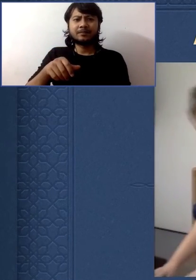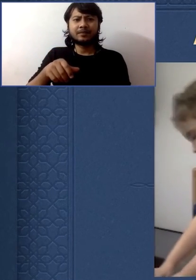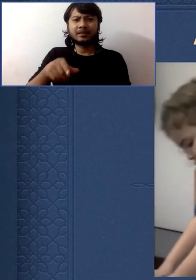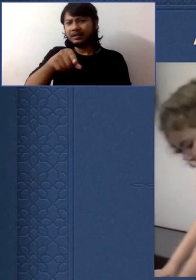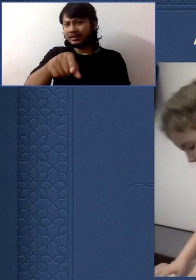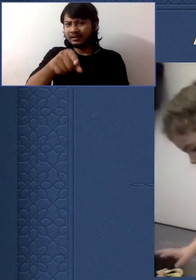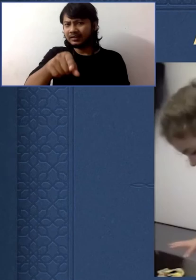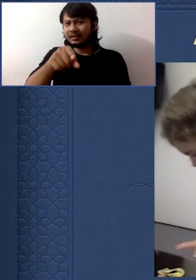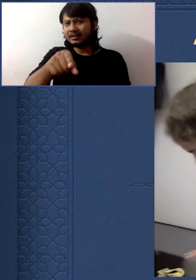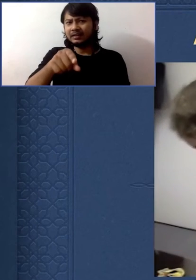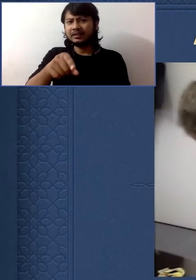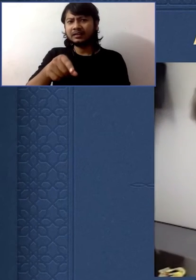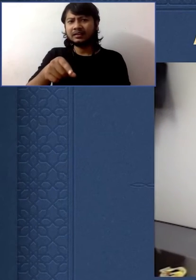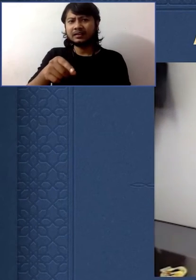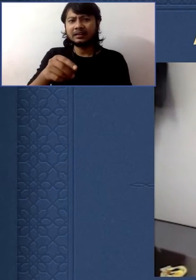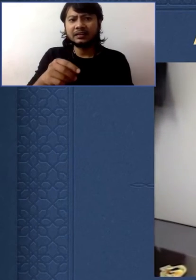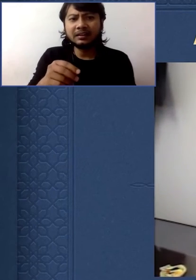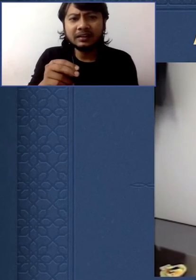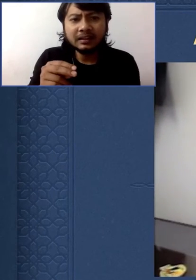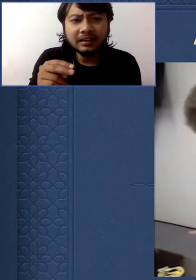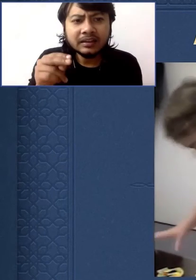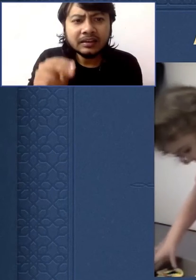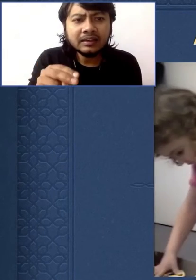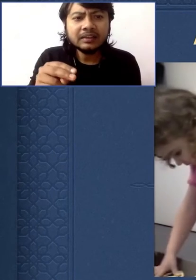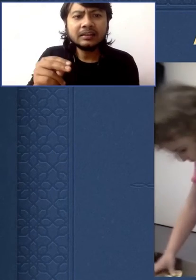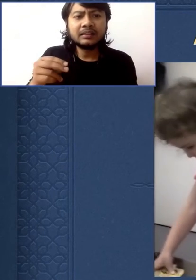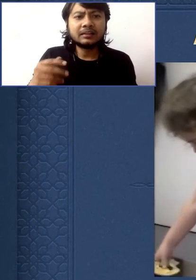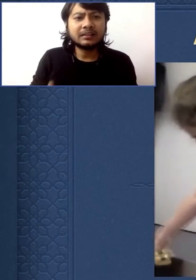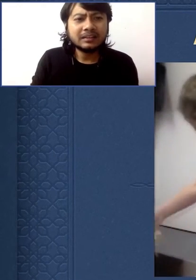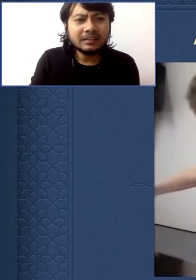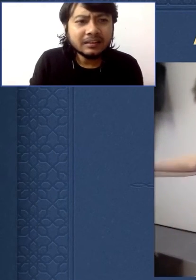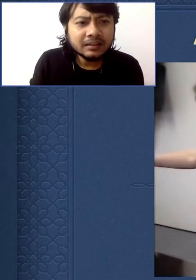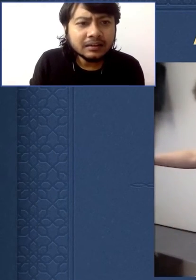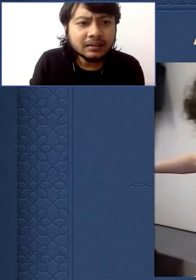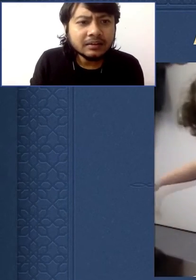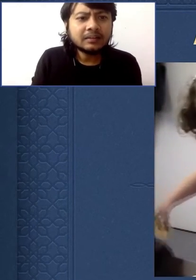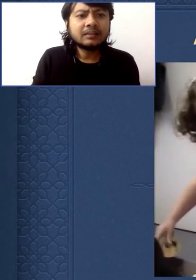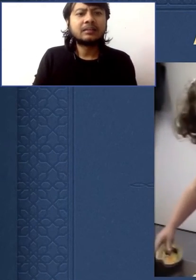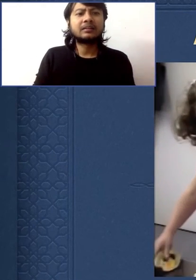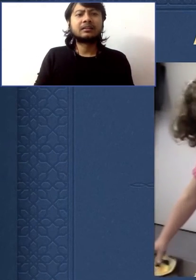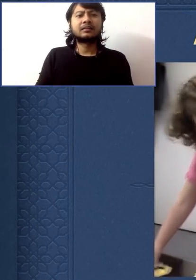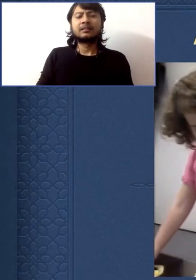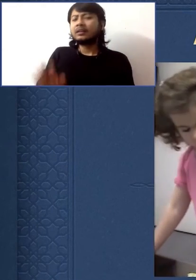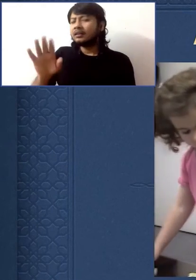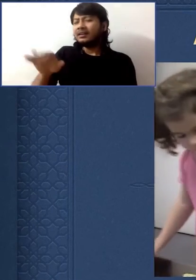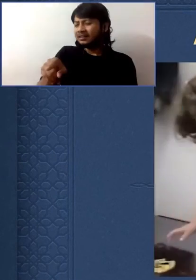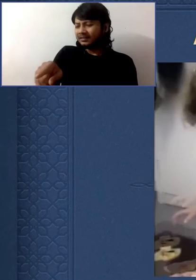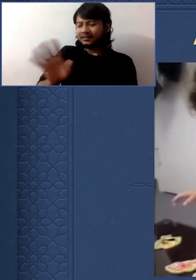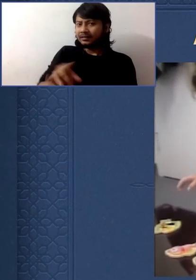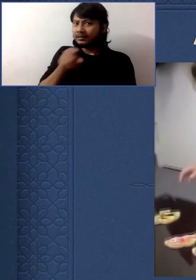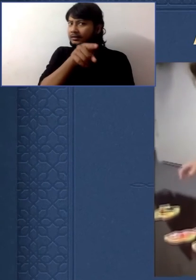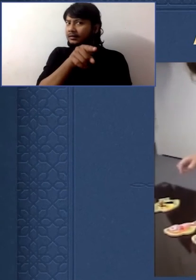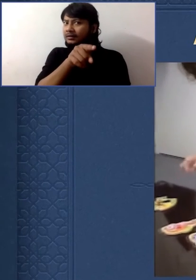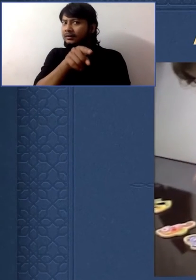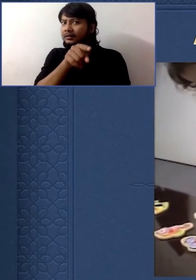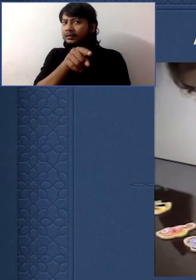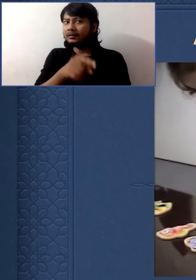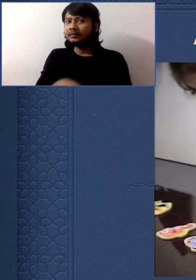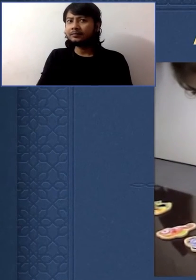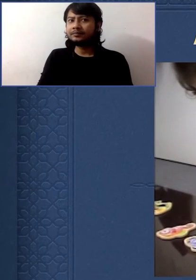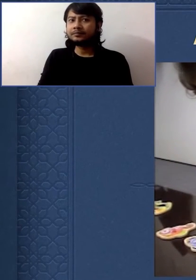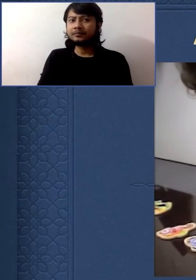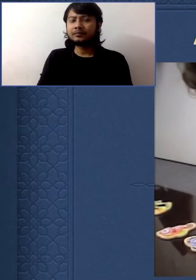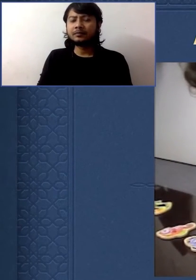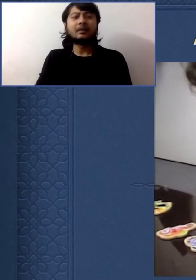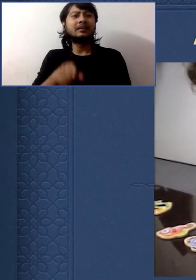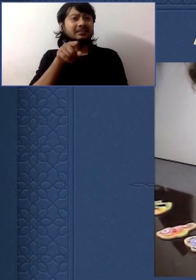friends back. He needs his friends. How about this one? How about this one needs